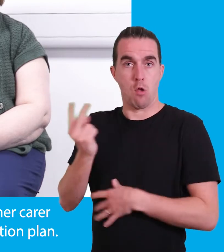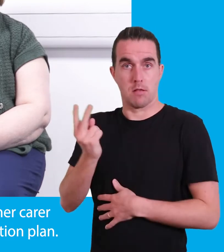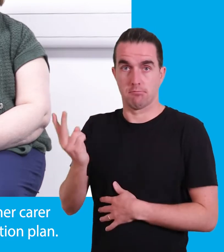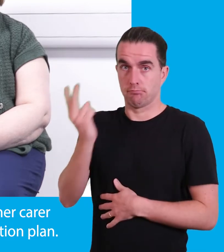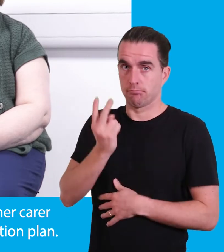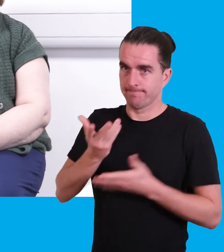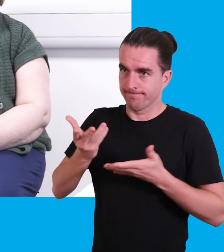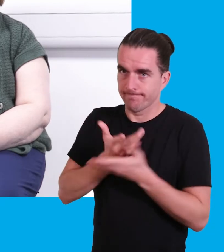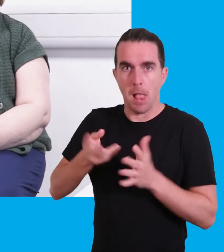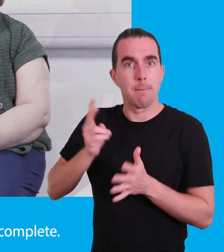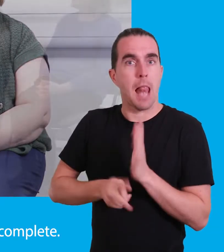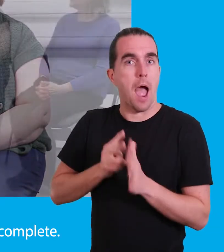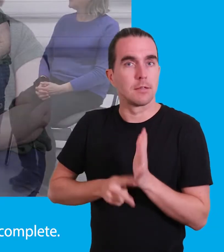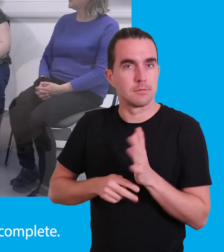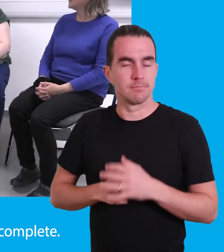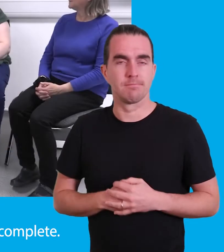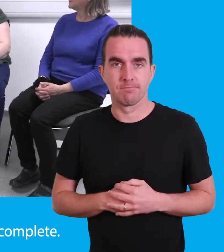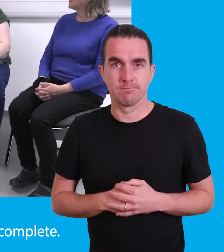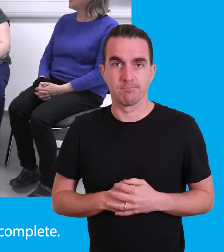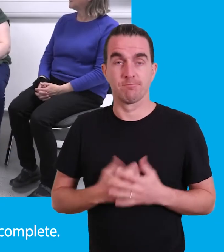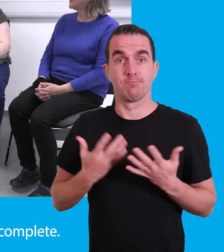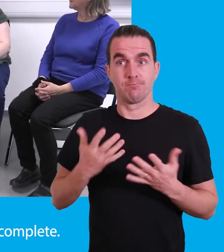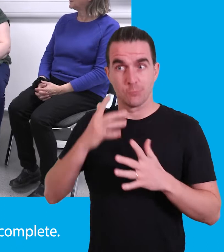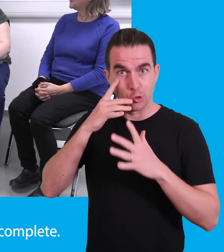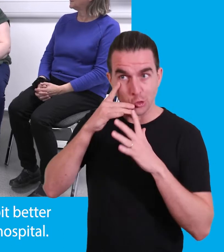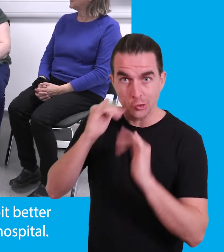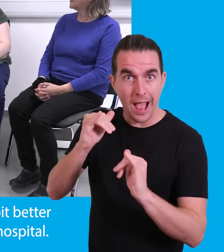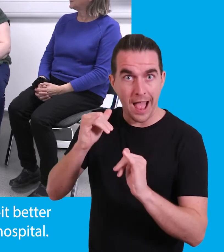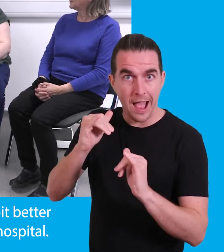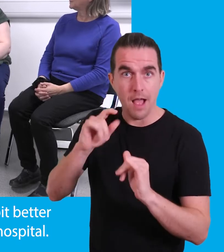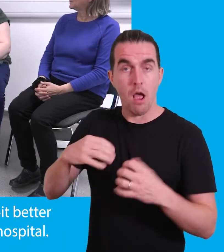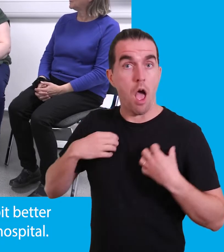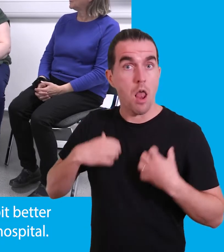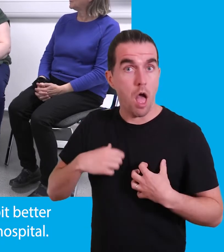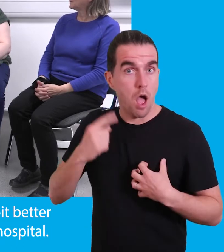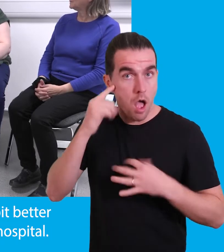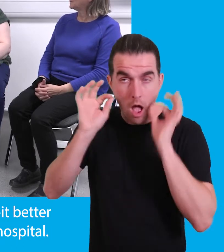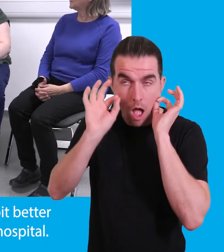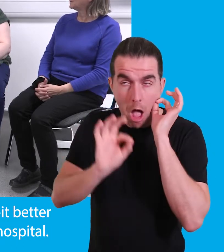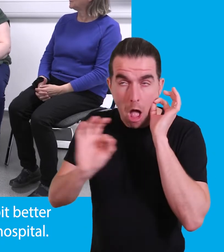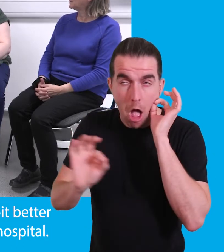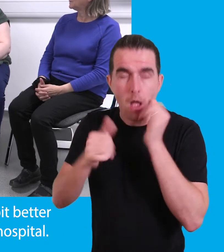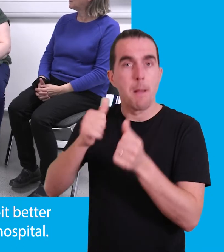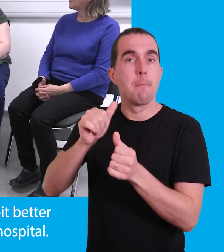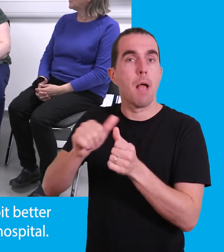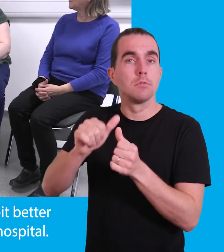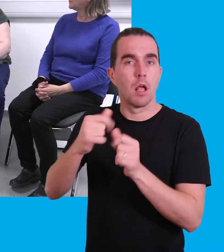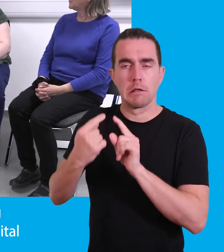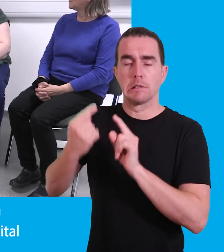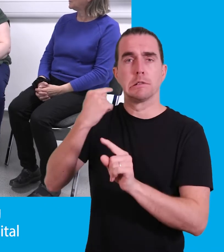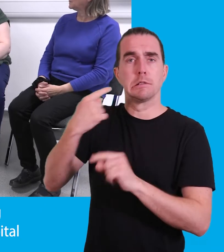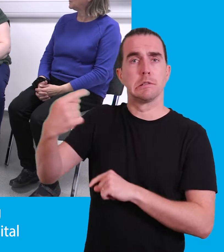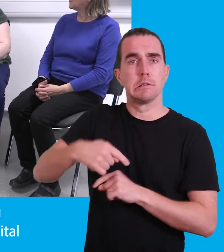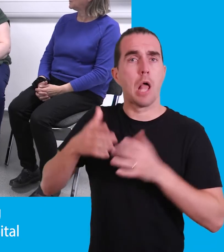the treatment escalation plan. So Jane, that's your check-up complete. Your lungs are sounding a bit better than before you went into hospital.